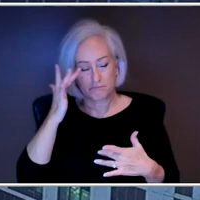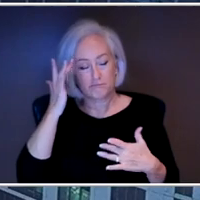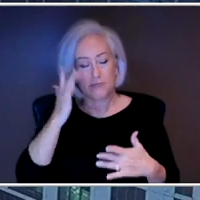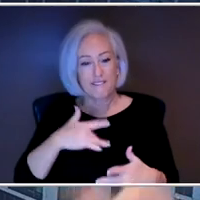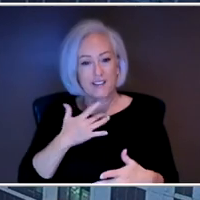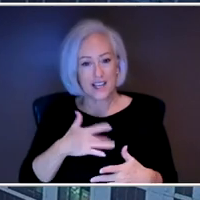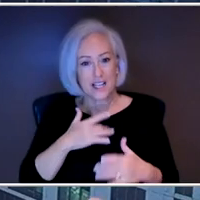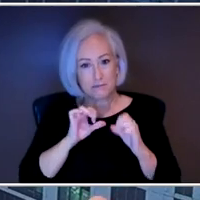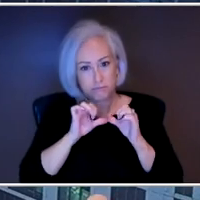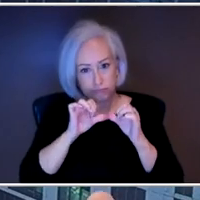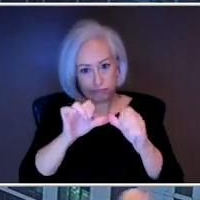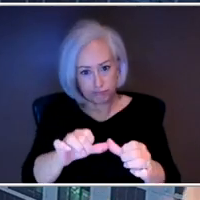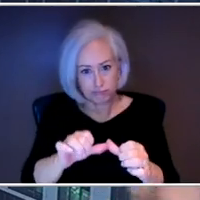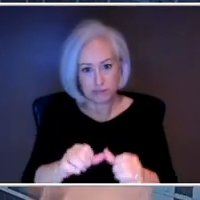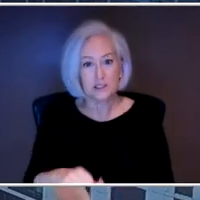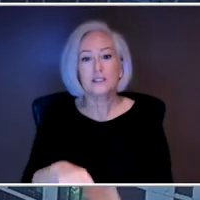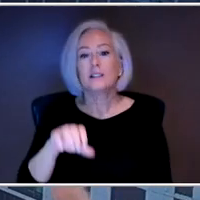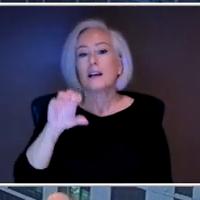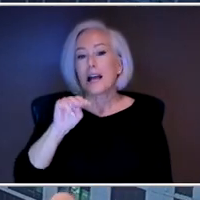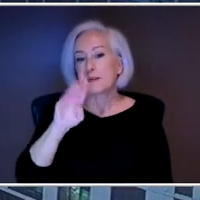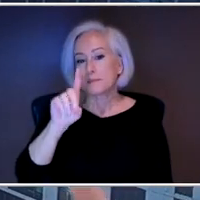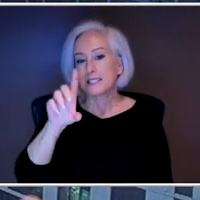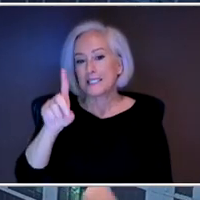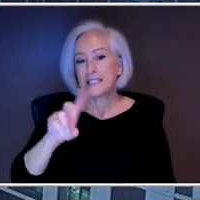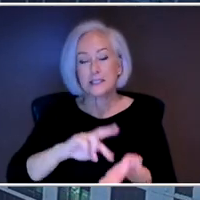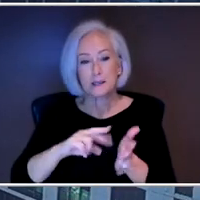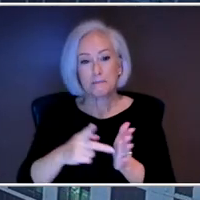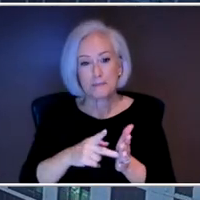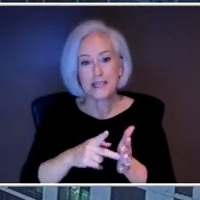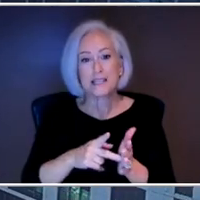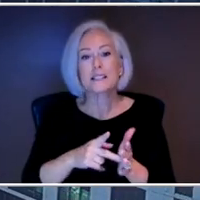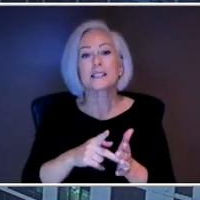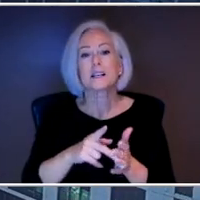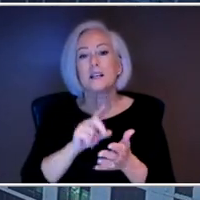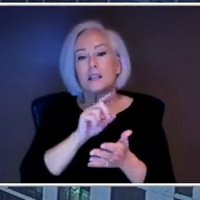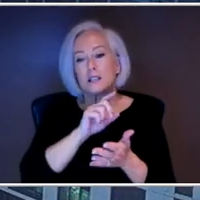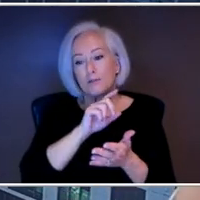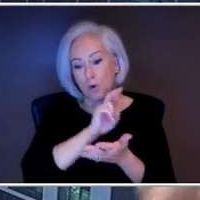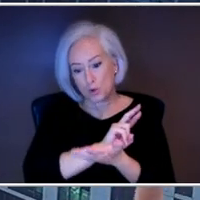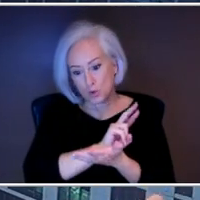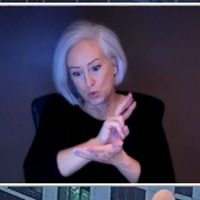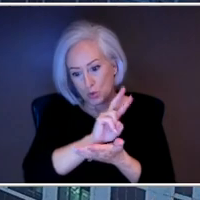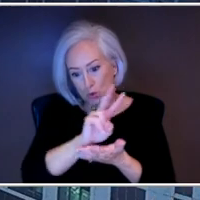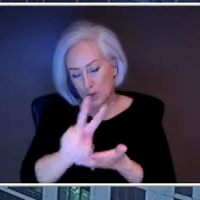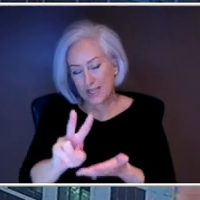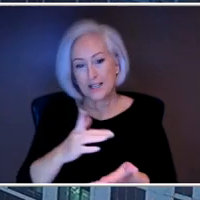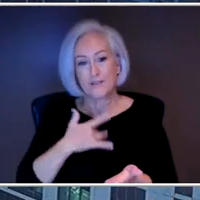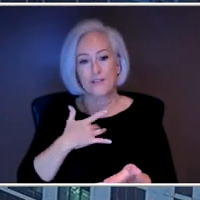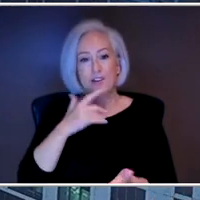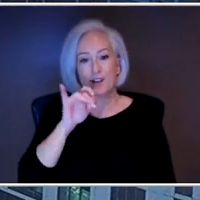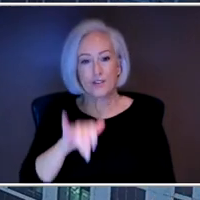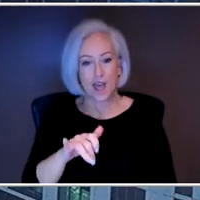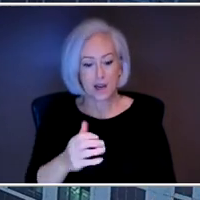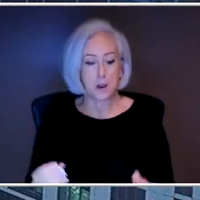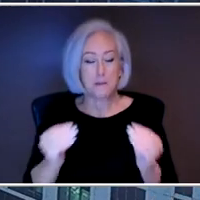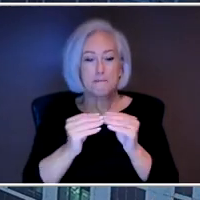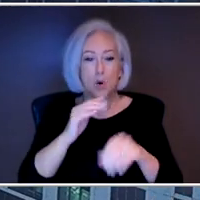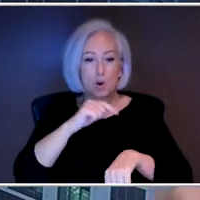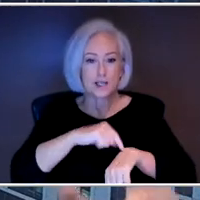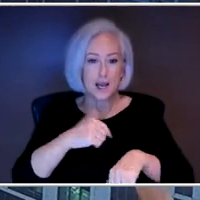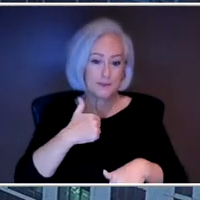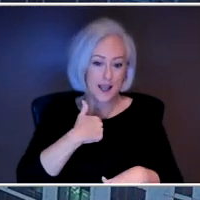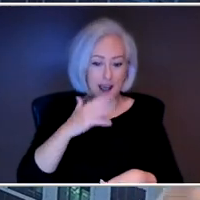period of having these symptoms. And so, you're having that more days than not or nearly every day of depressed mood, lack of interest or motivation to do things